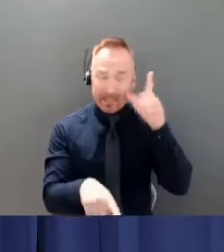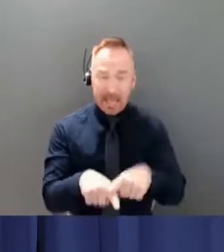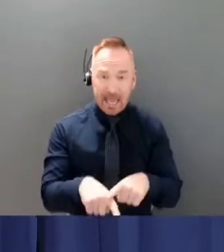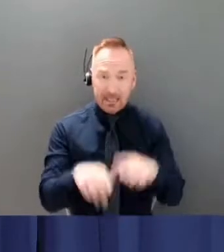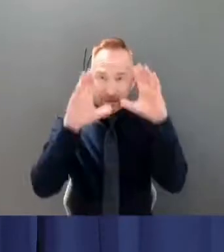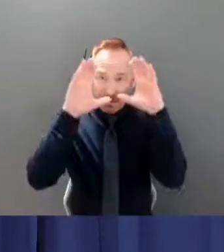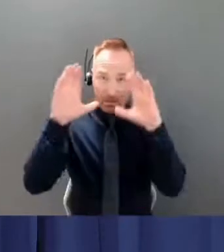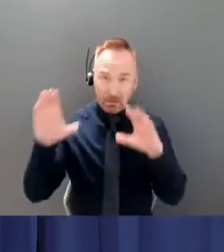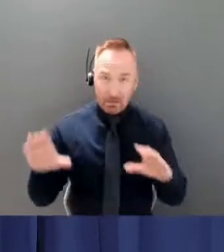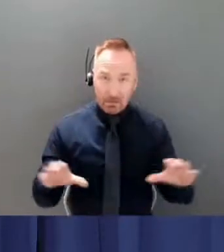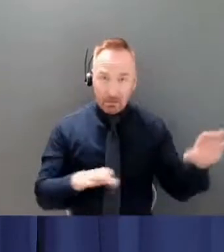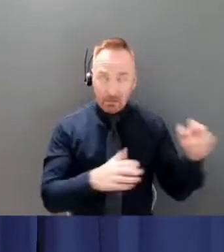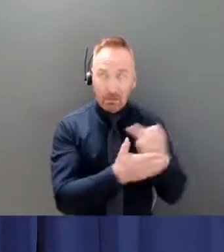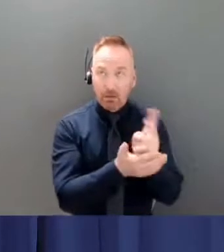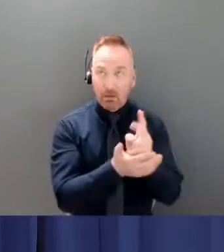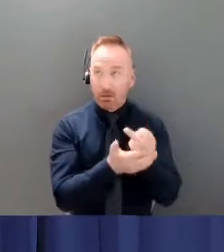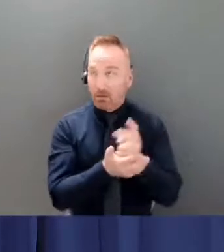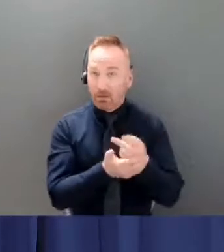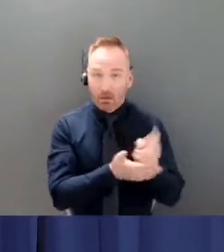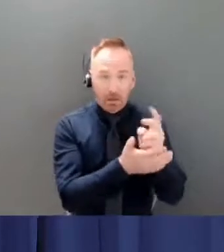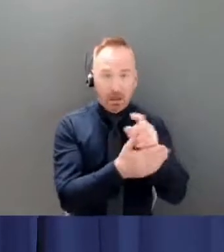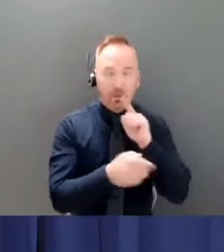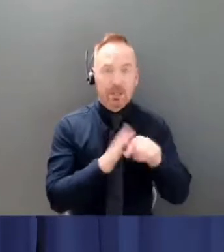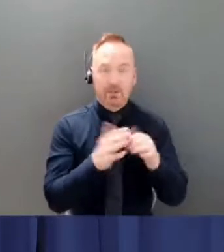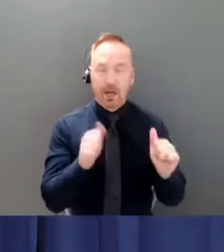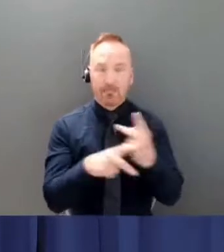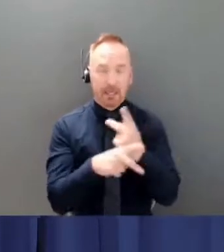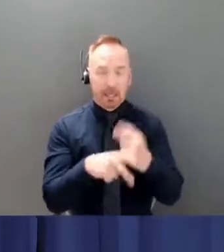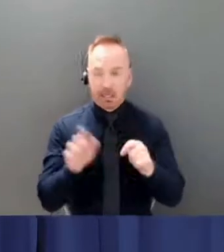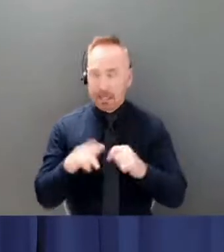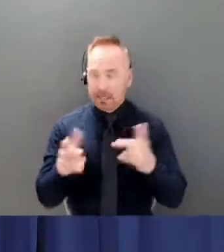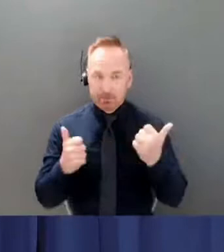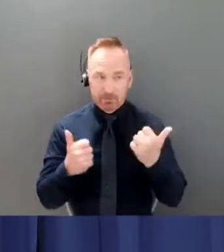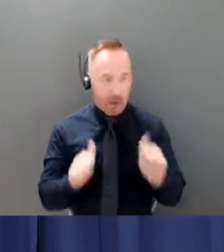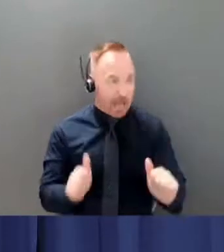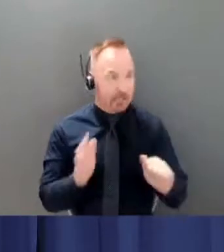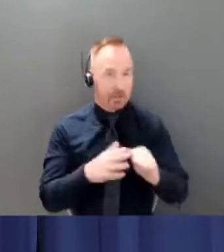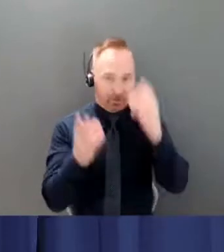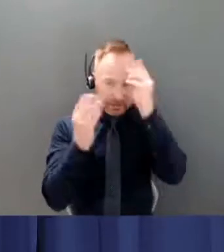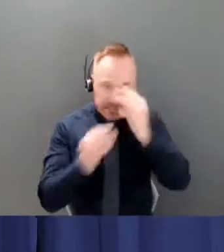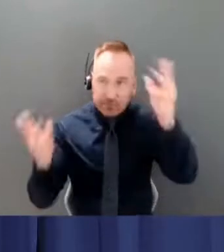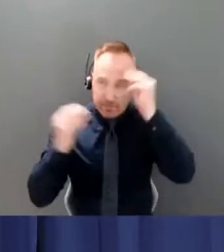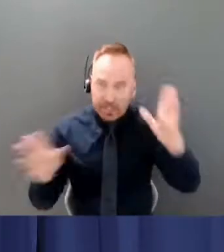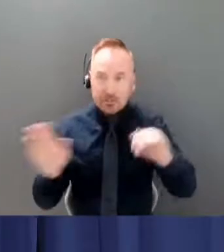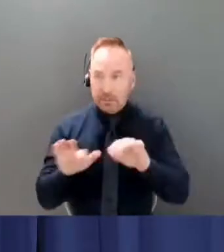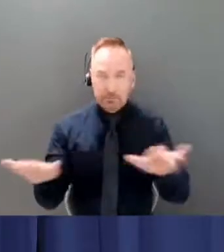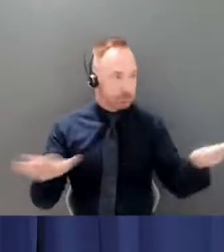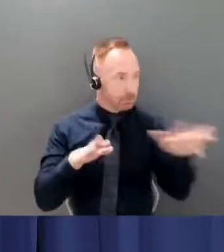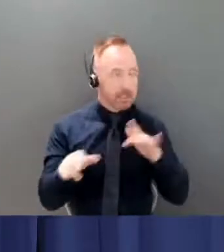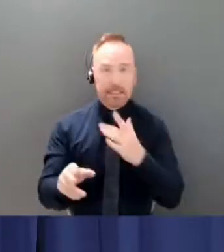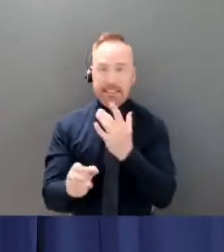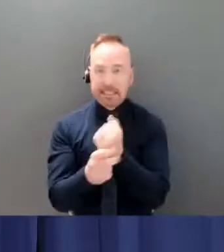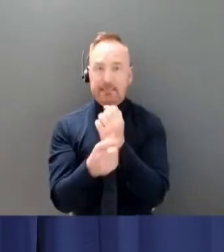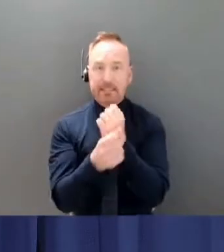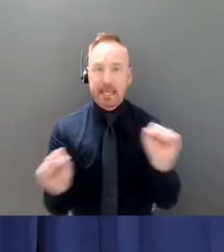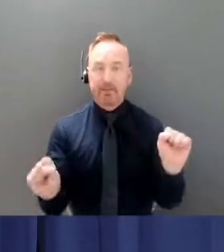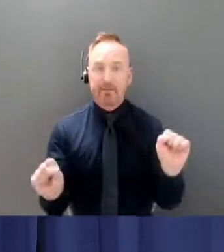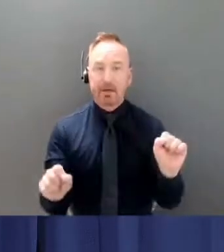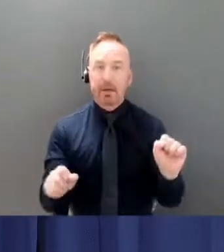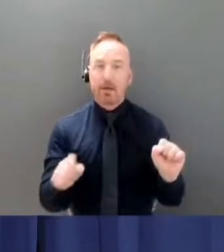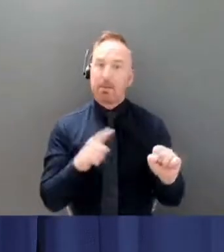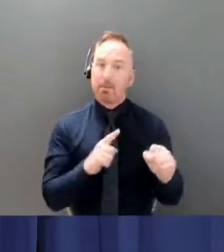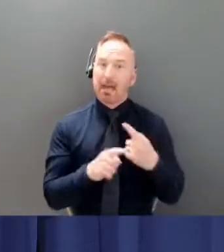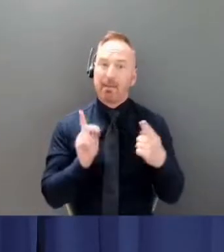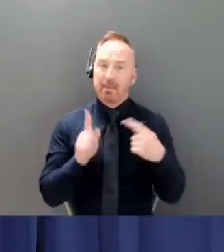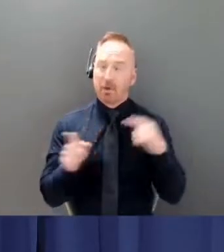families and operators to keep everyone notified and everyone safe in situations that often evolve very rapidly before they